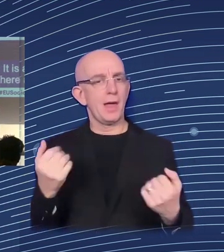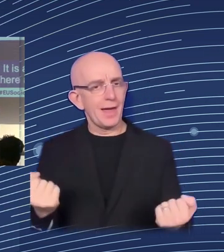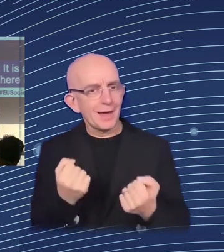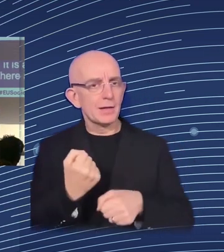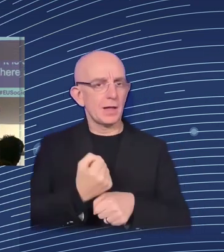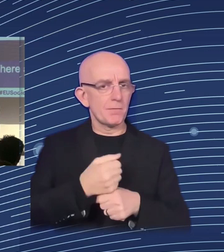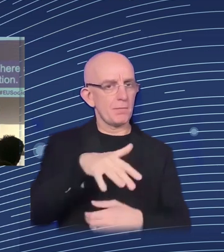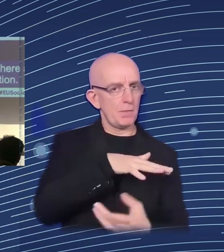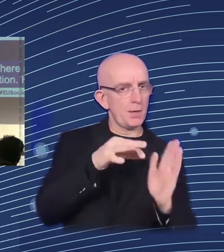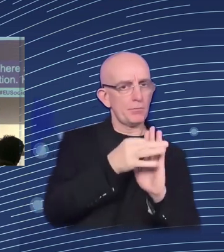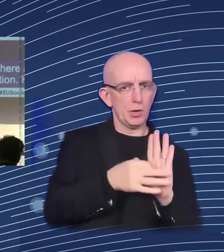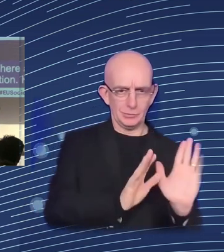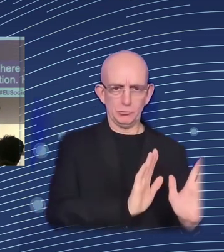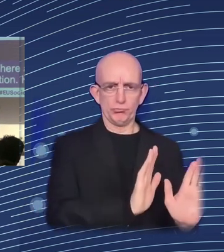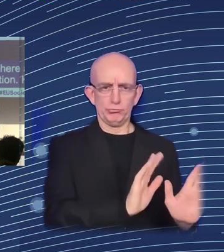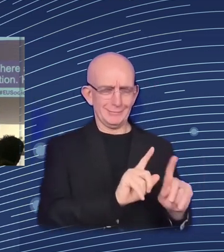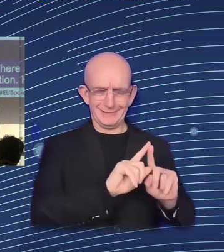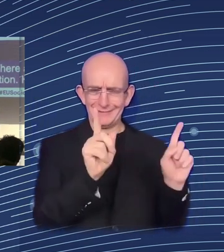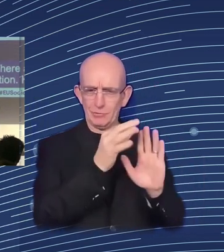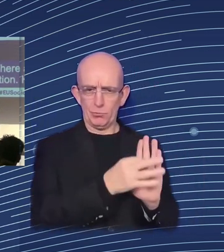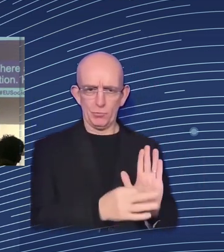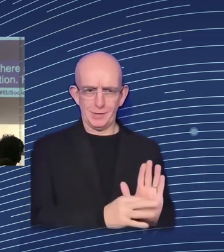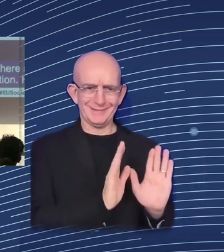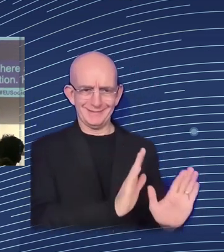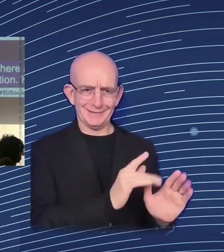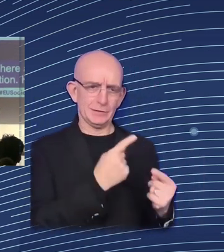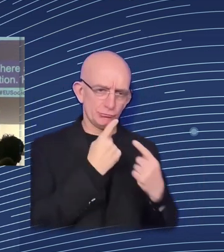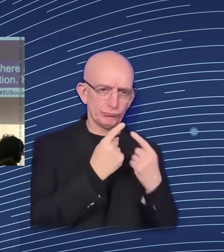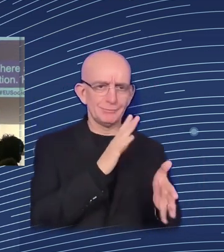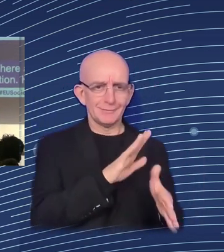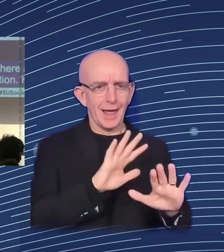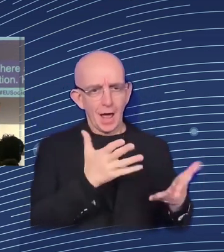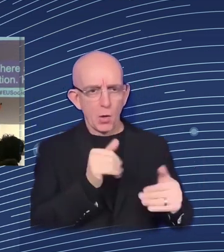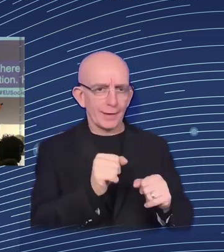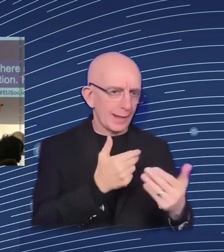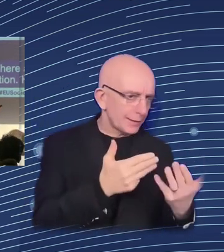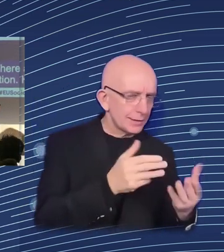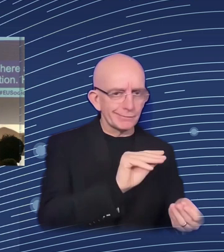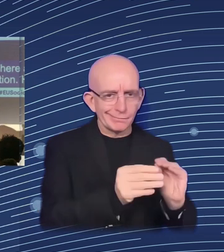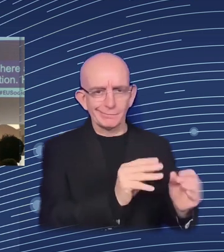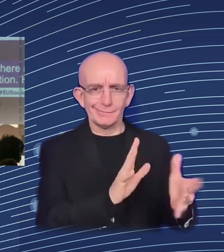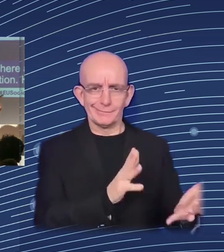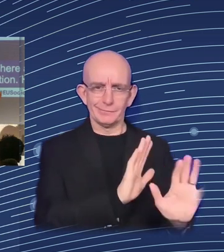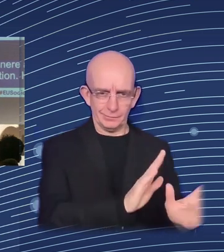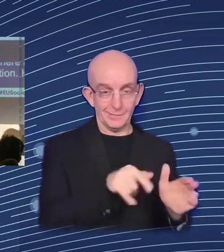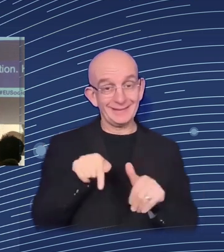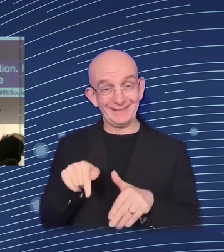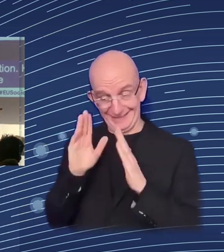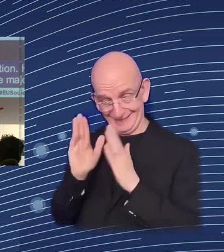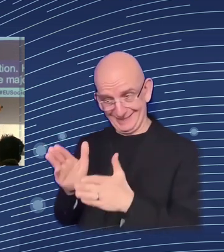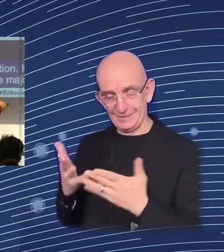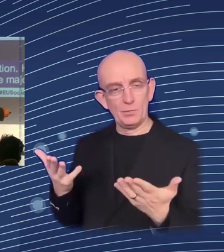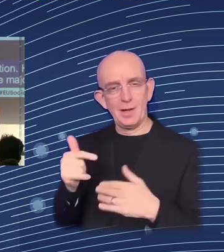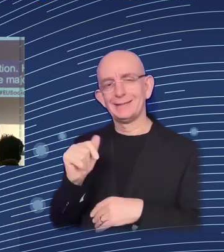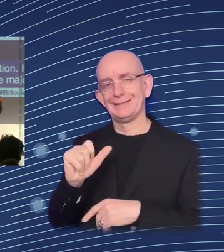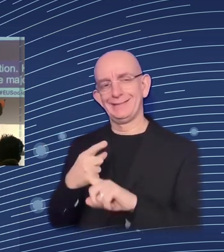tax and social benefit. Right. So, we know that there are major structural changes ahead that are already